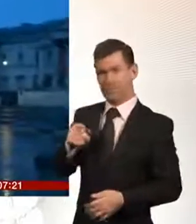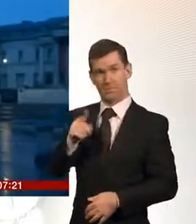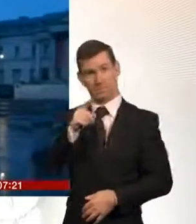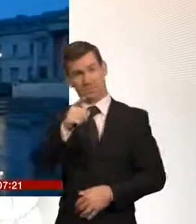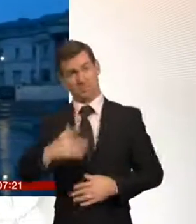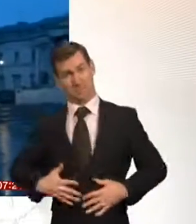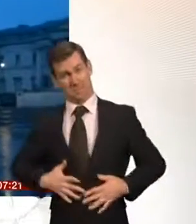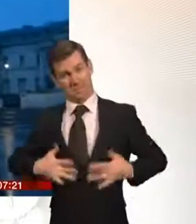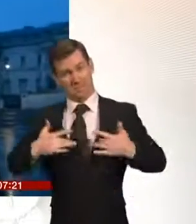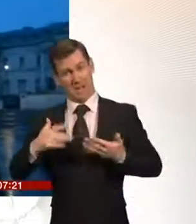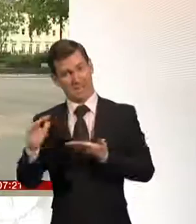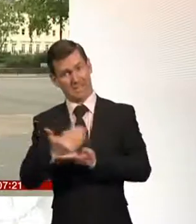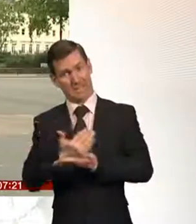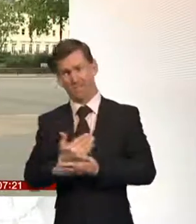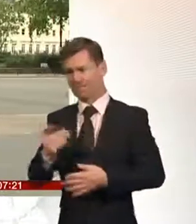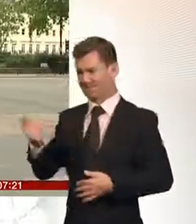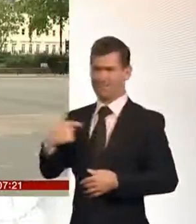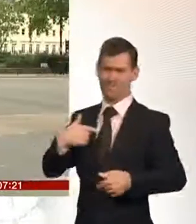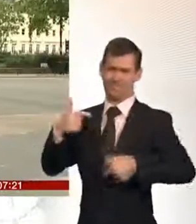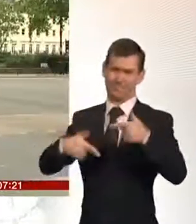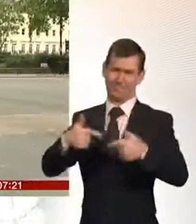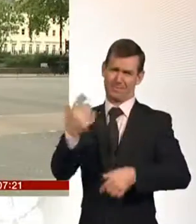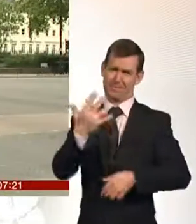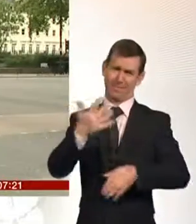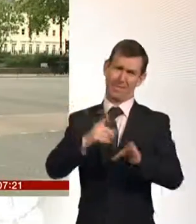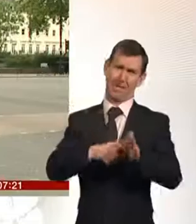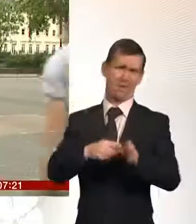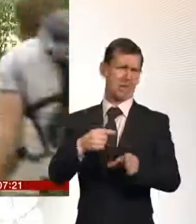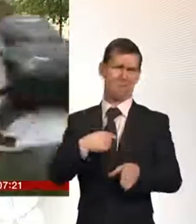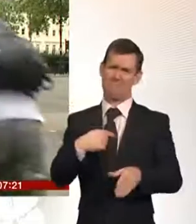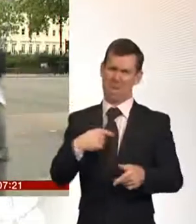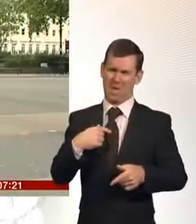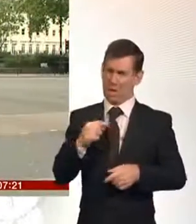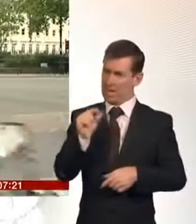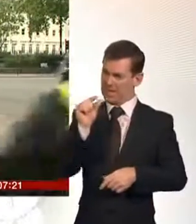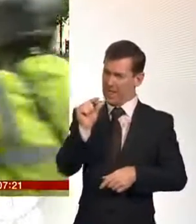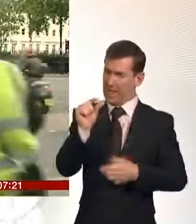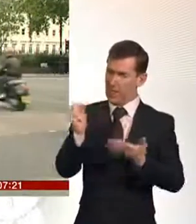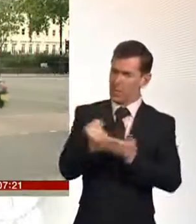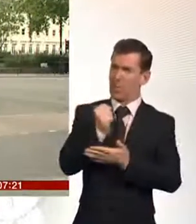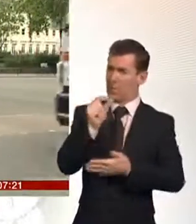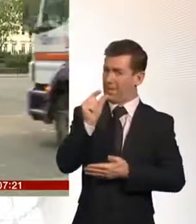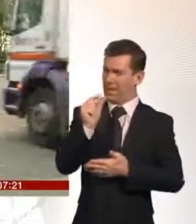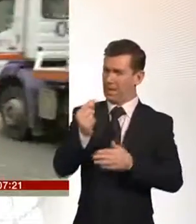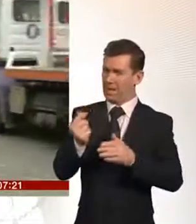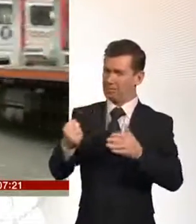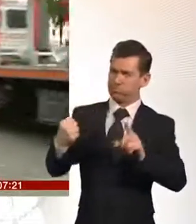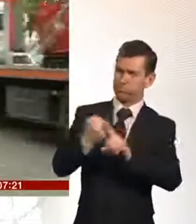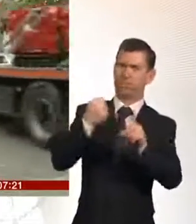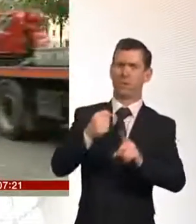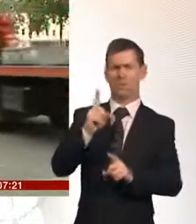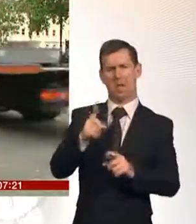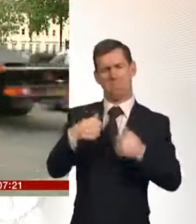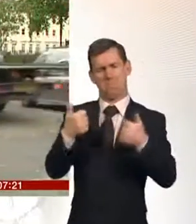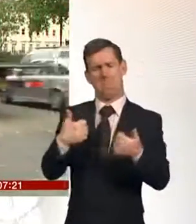I've had some near misses I've had a minor collision we need to recognize that the main hazard caused by the motor vehicles